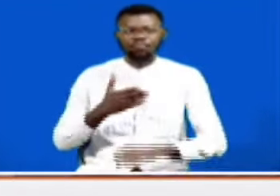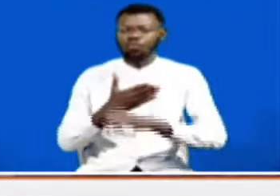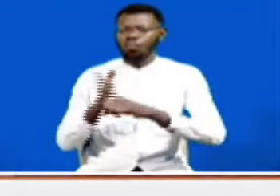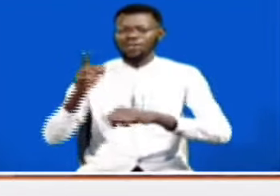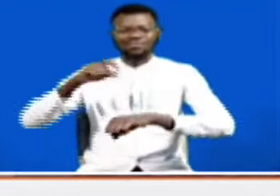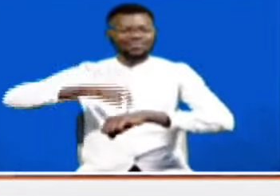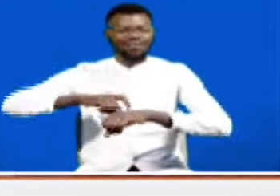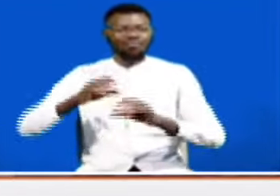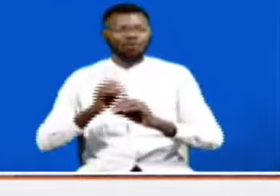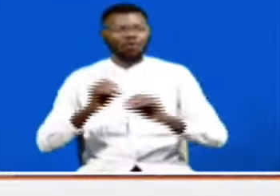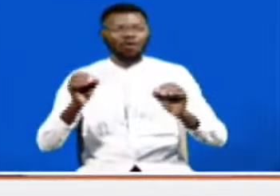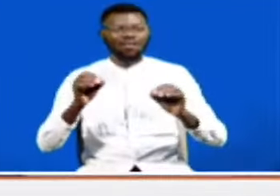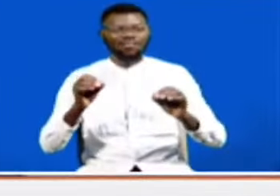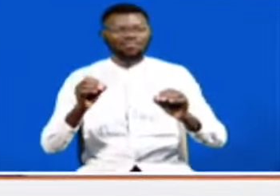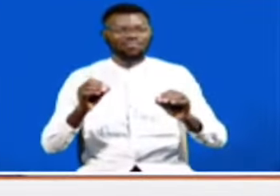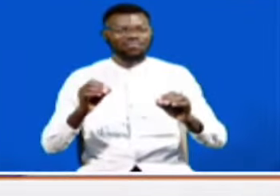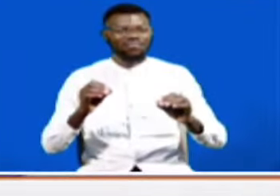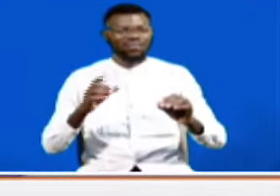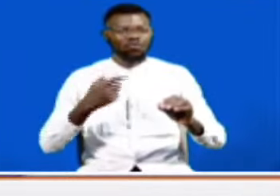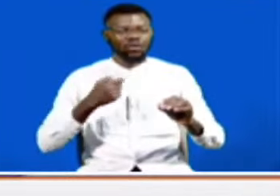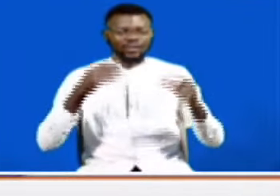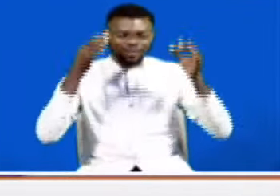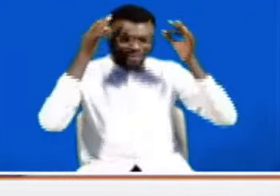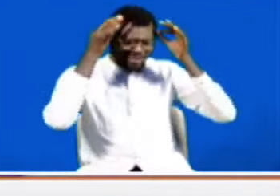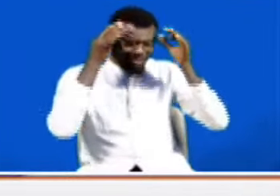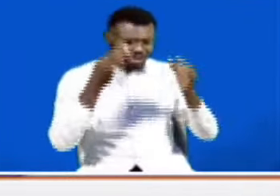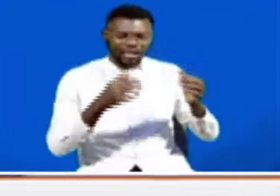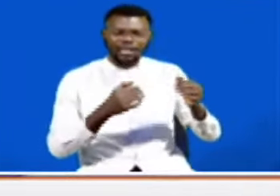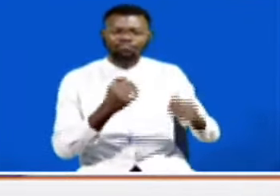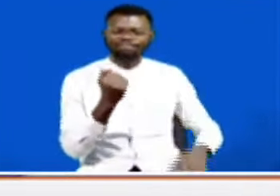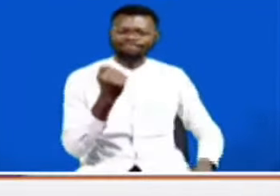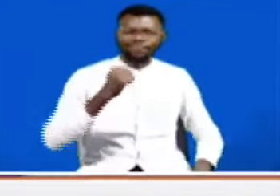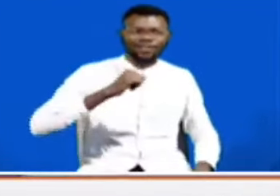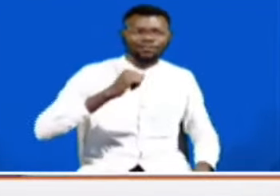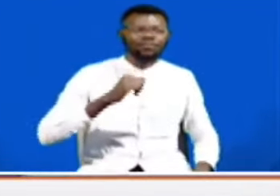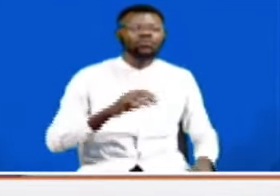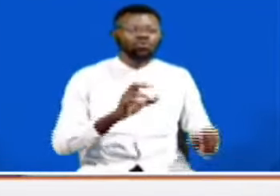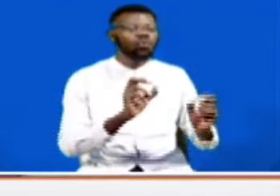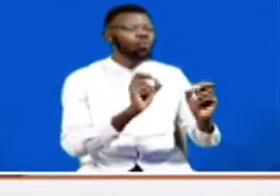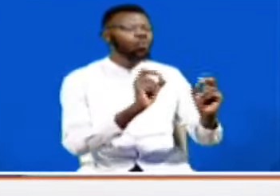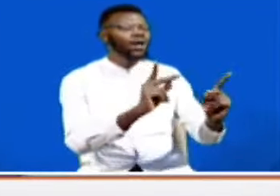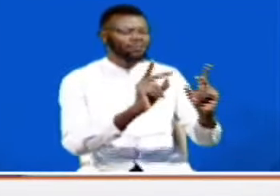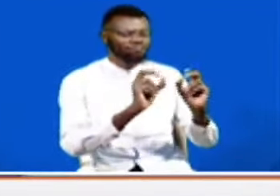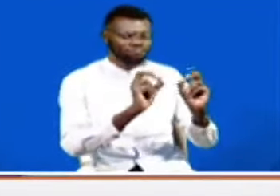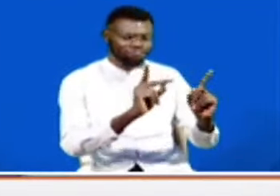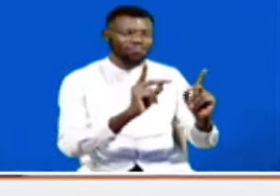other ways of serving your constituents rather than just sitting there. Okay. Very interesting. But do we agree that aside from...